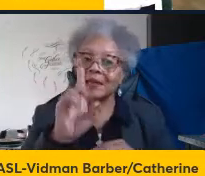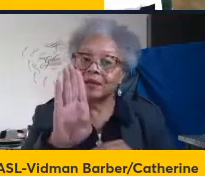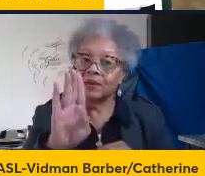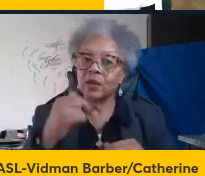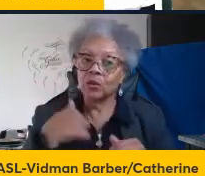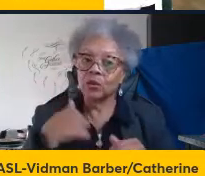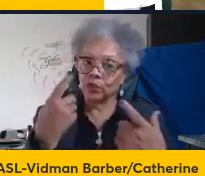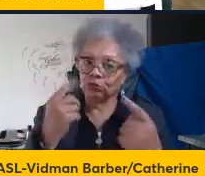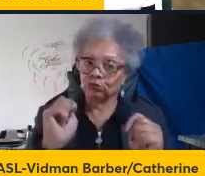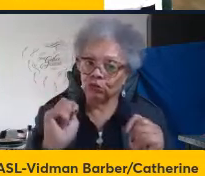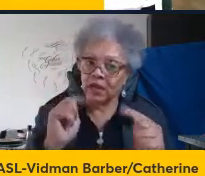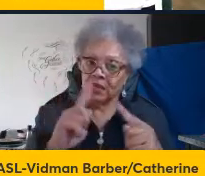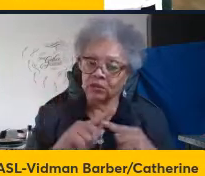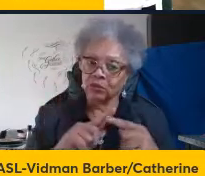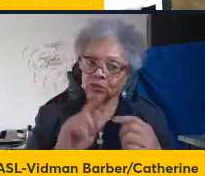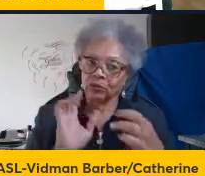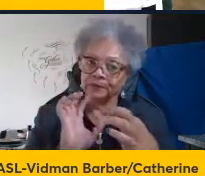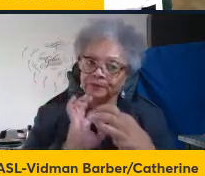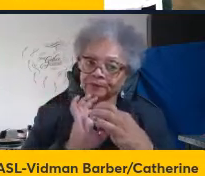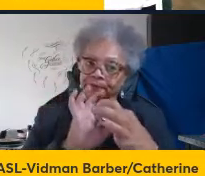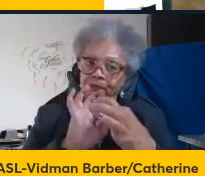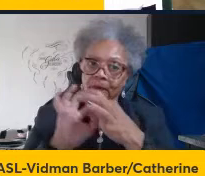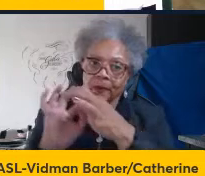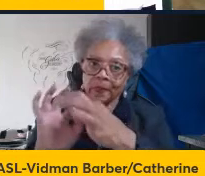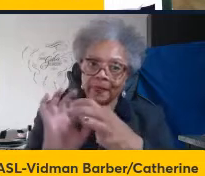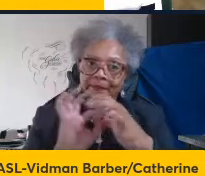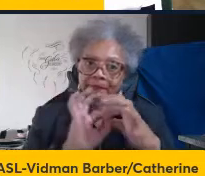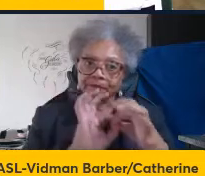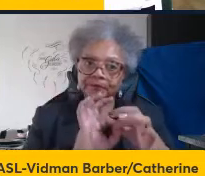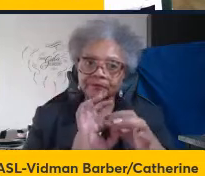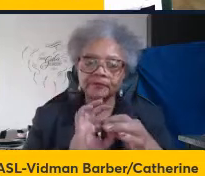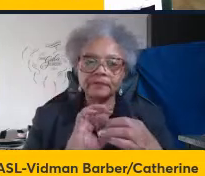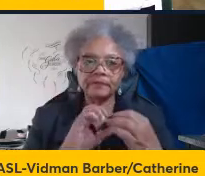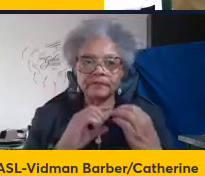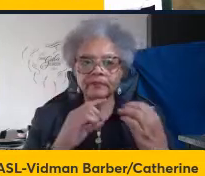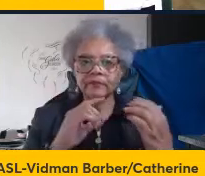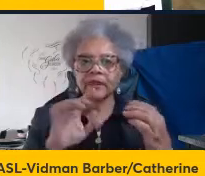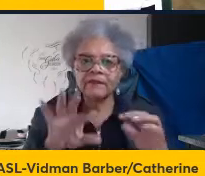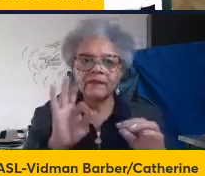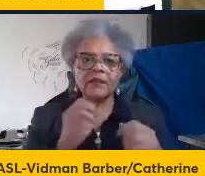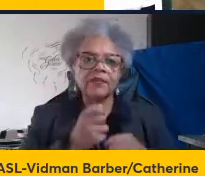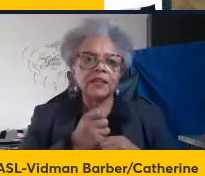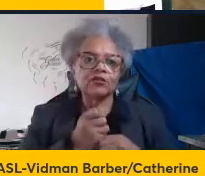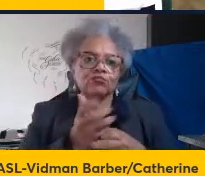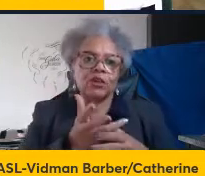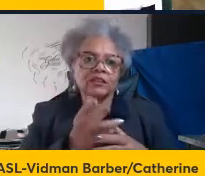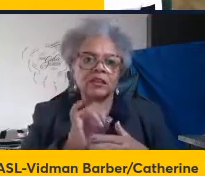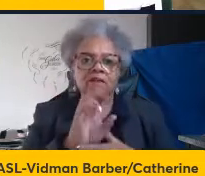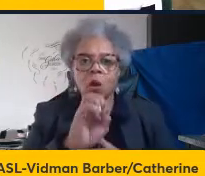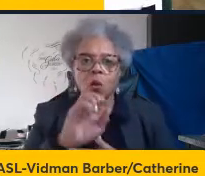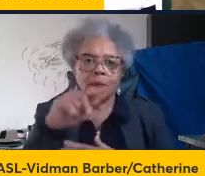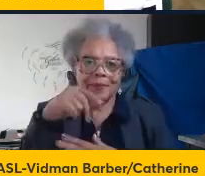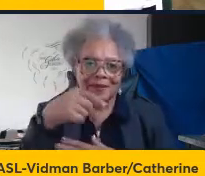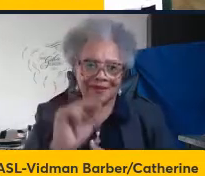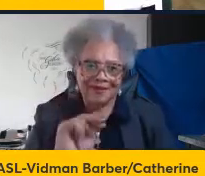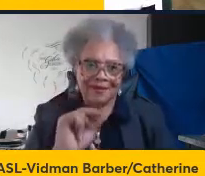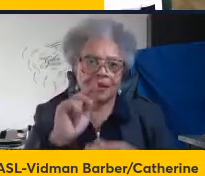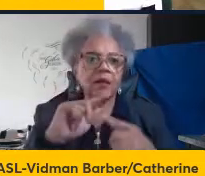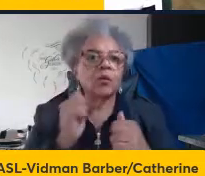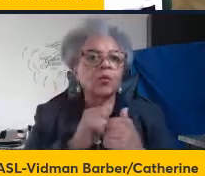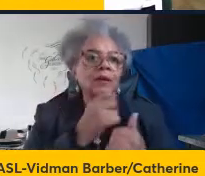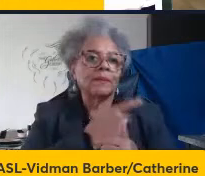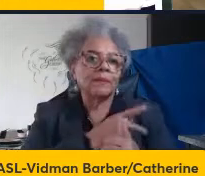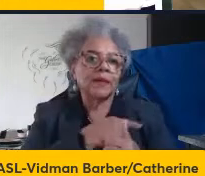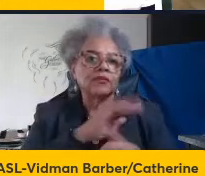we tried to correlate the expression of OPN with patients' overall